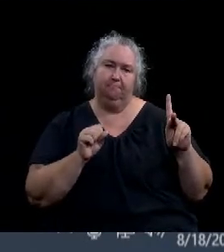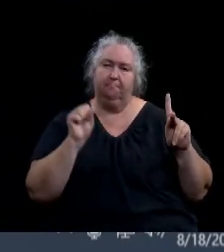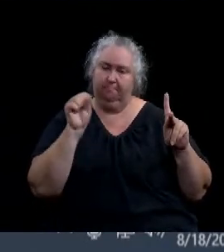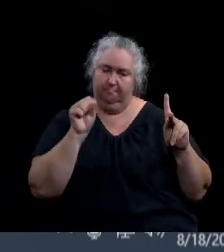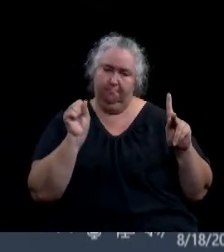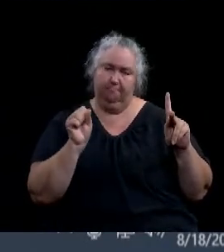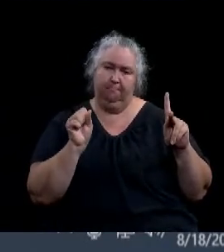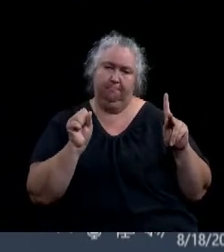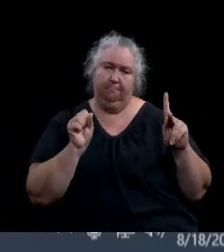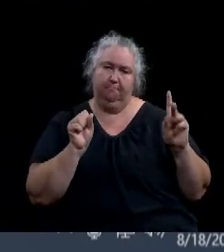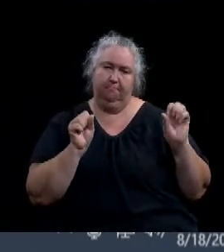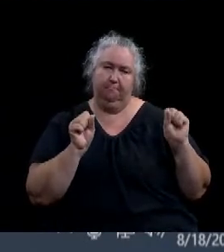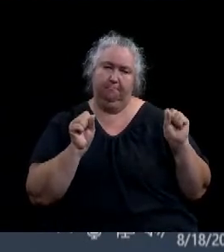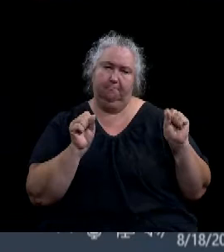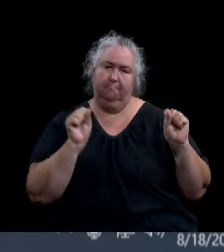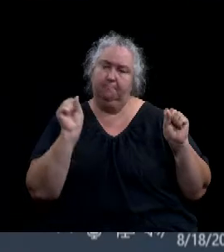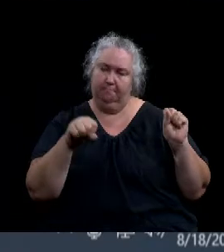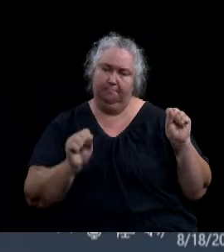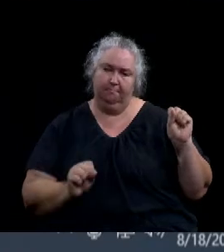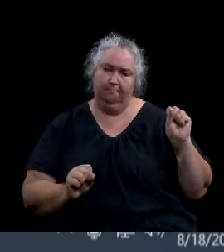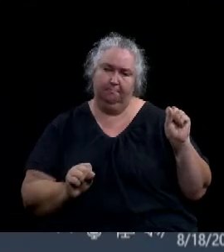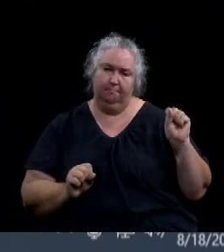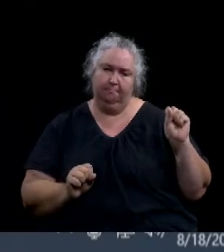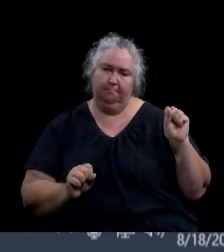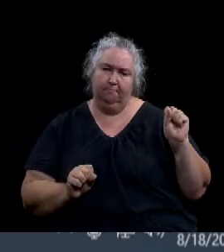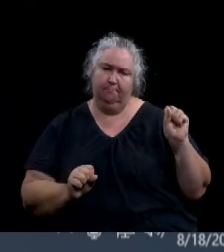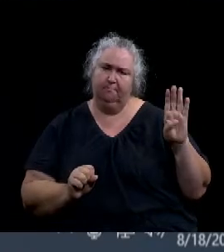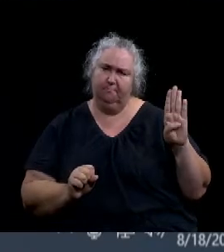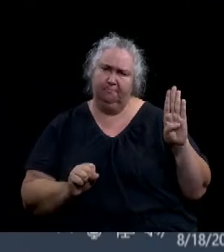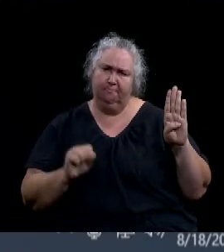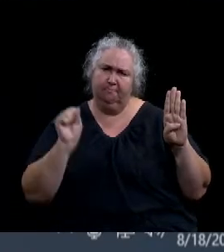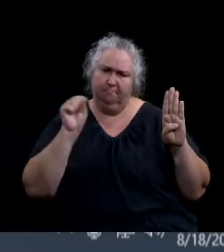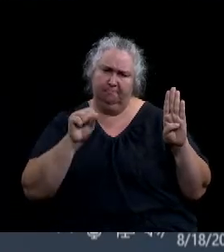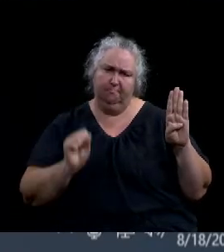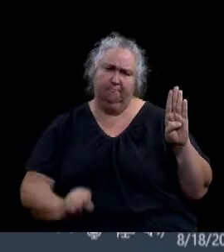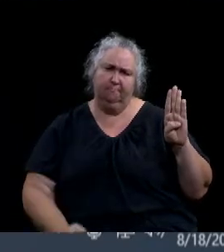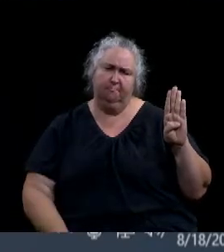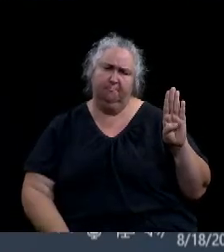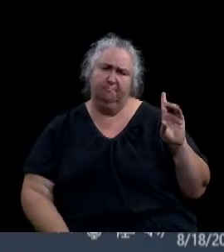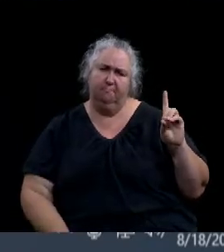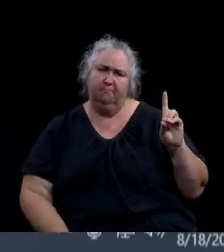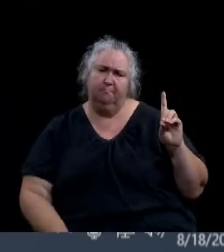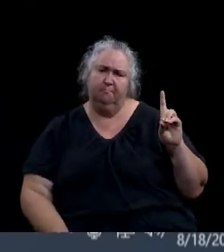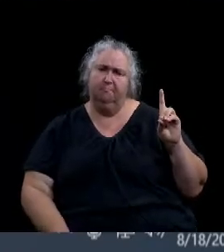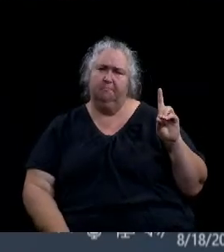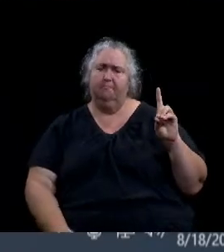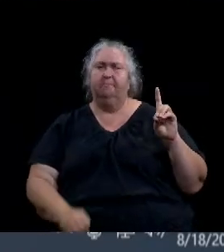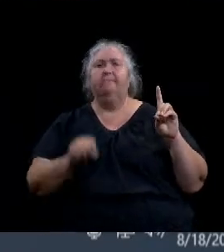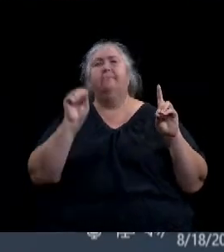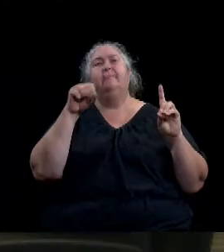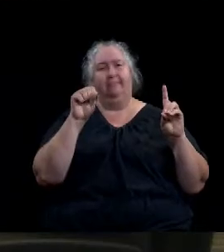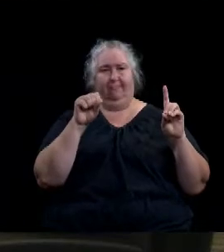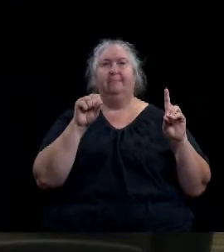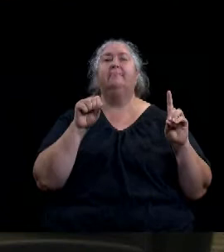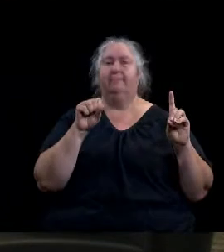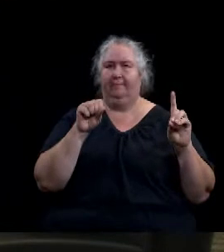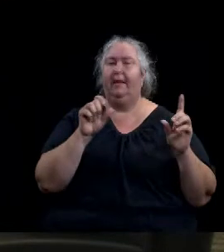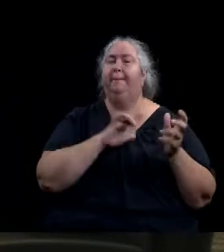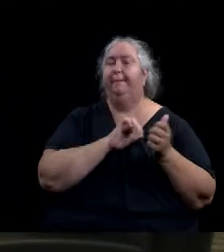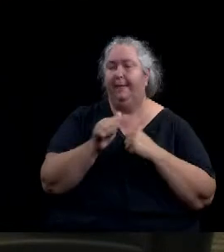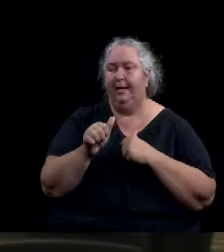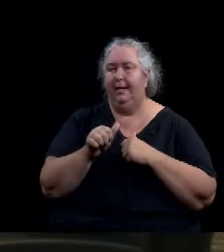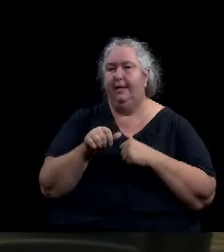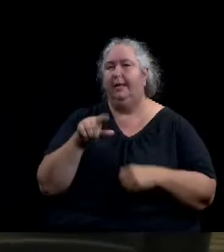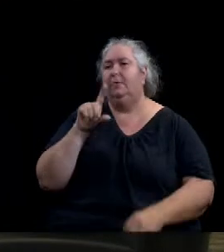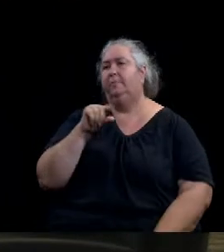Fairfield? Yes. Peter? Yes. A motion carries public hearing 2020-548. Honorable